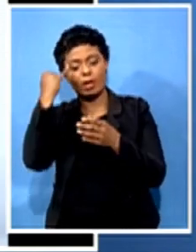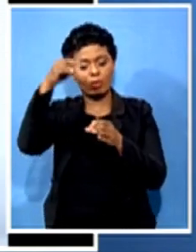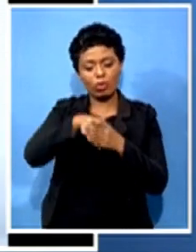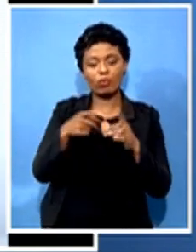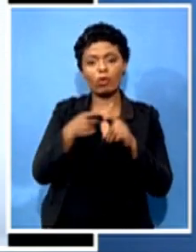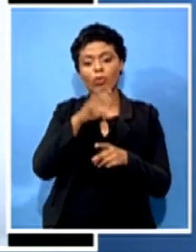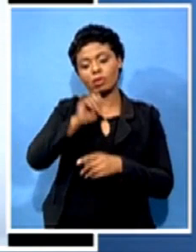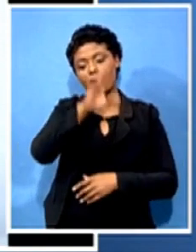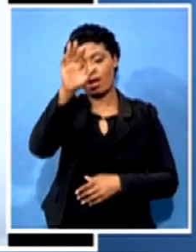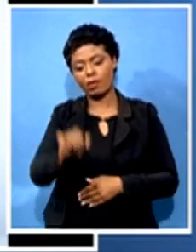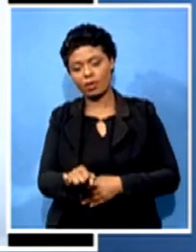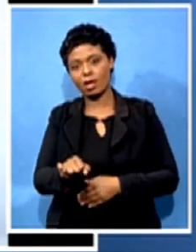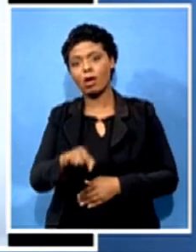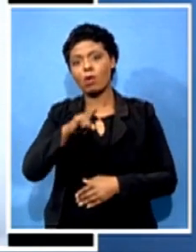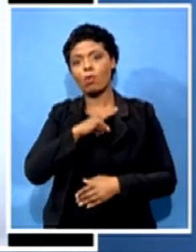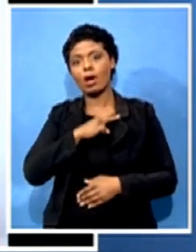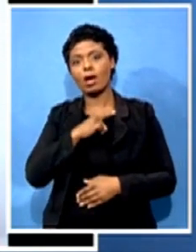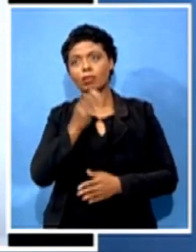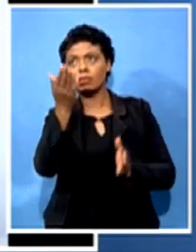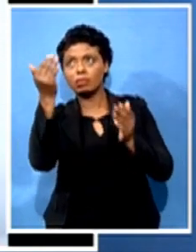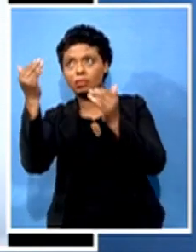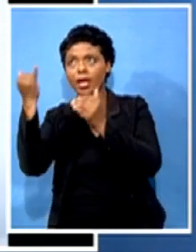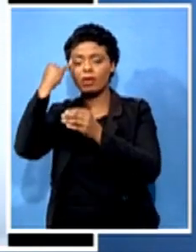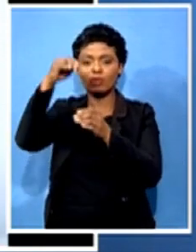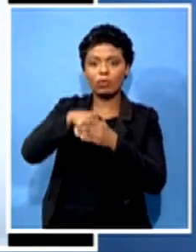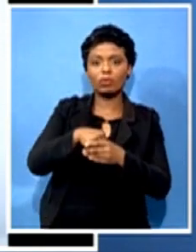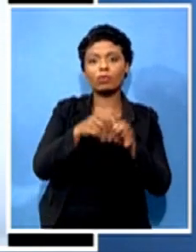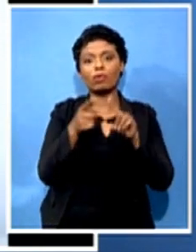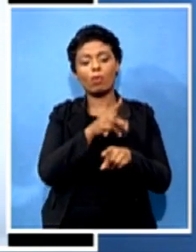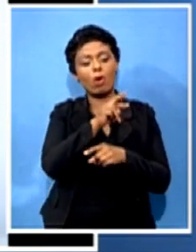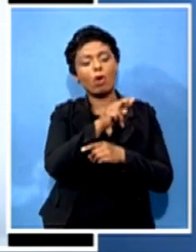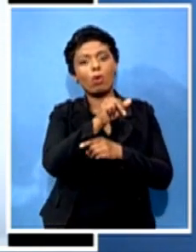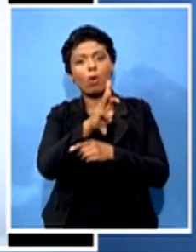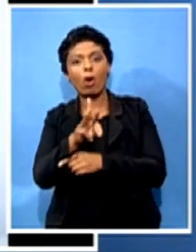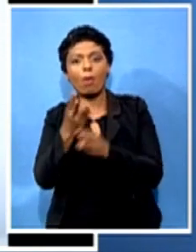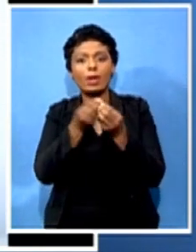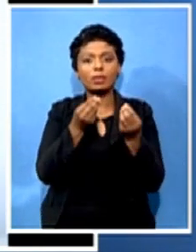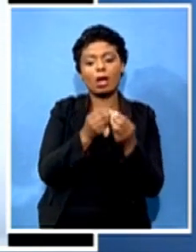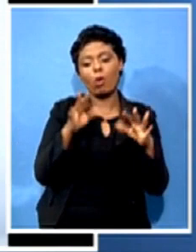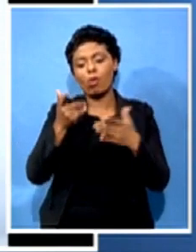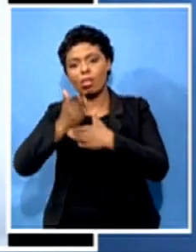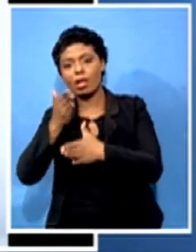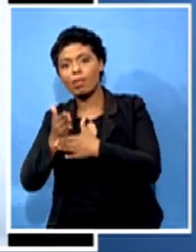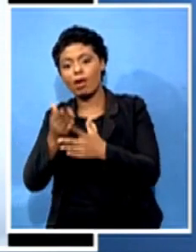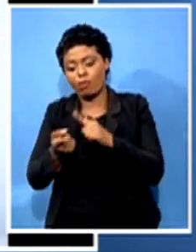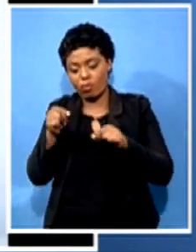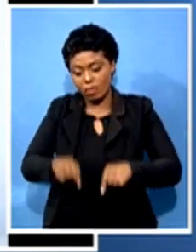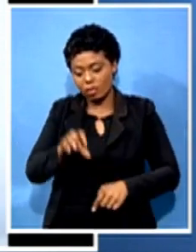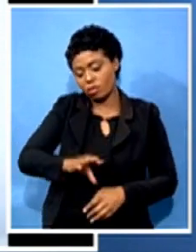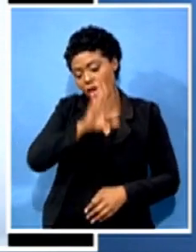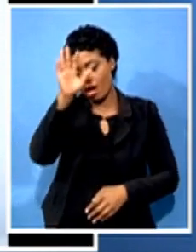of raw materials or labor that's specifically found in South Africa and could also include, you know, certain manufacturing processes